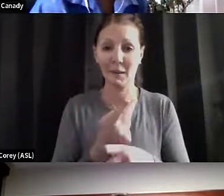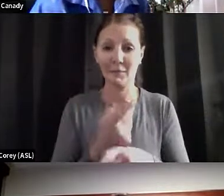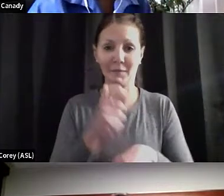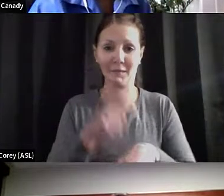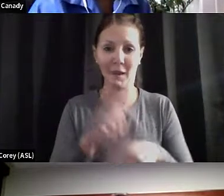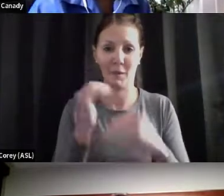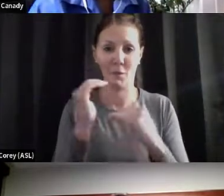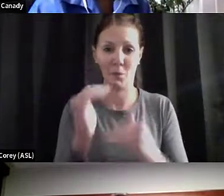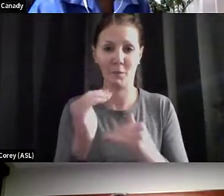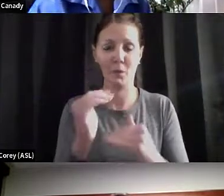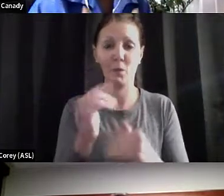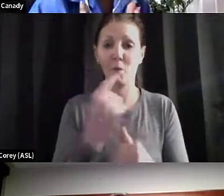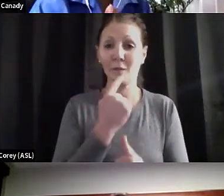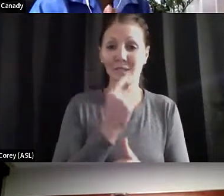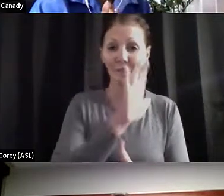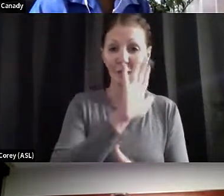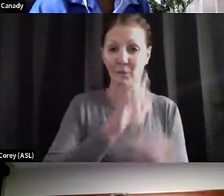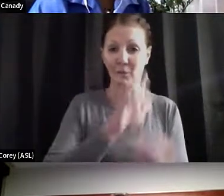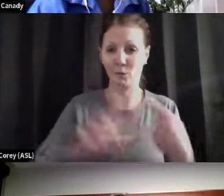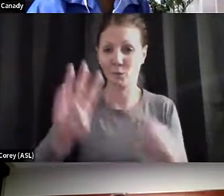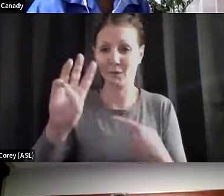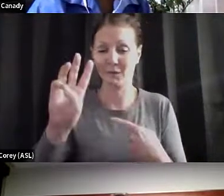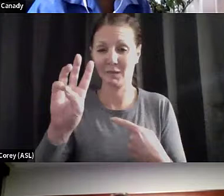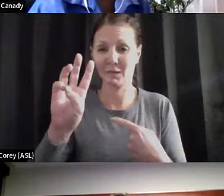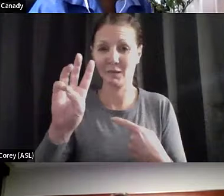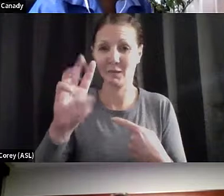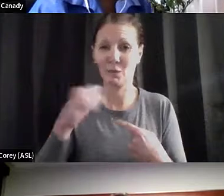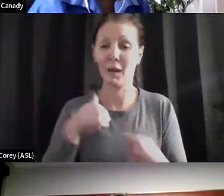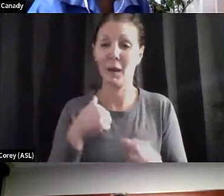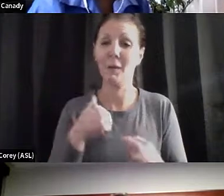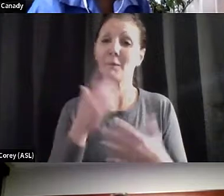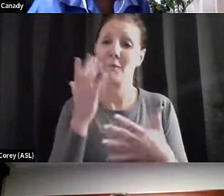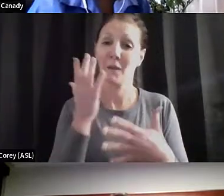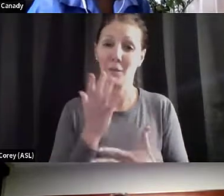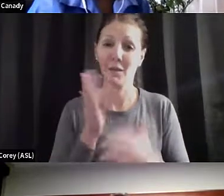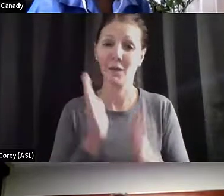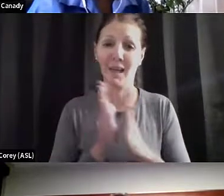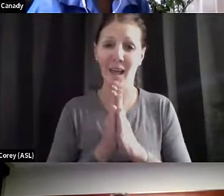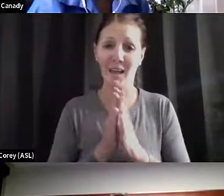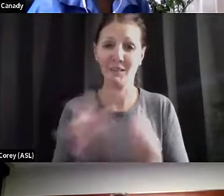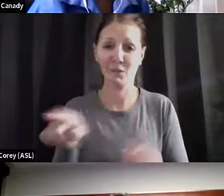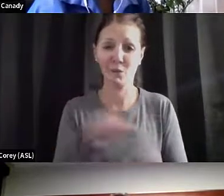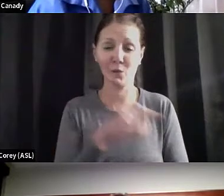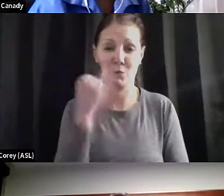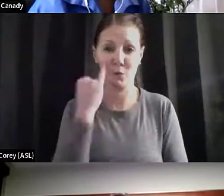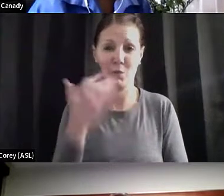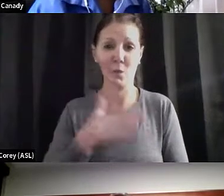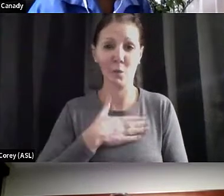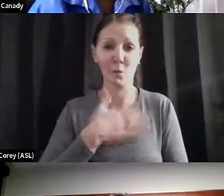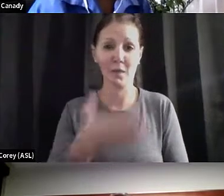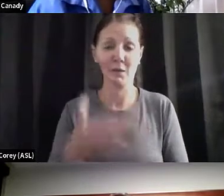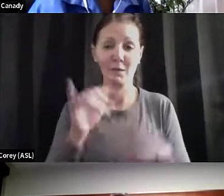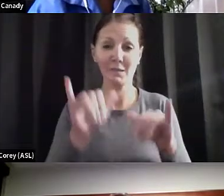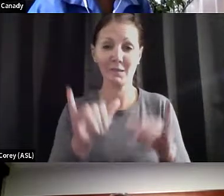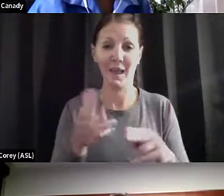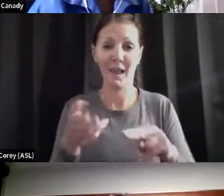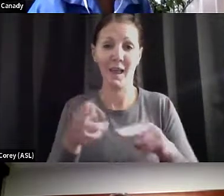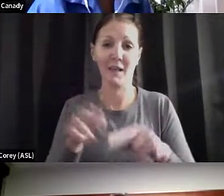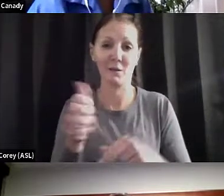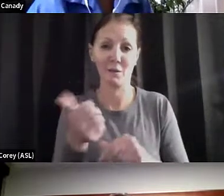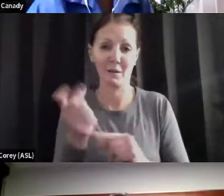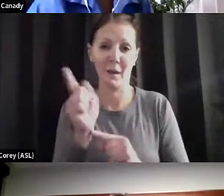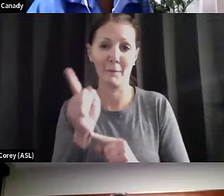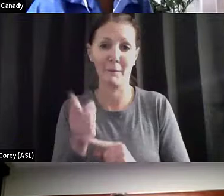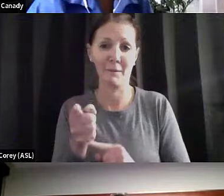We say five to six. So I am humbly going to ask you if you will be willing to stay an extra 10 minutes.